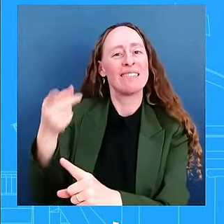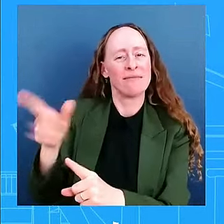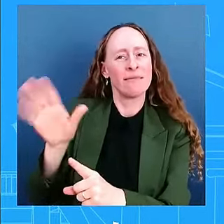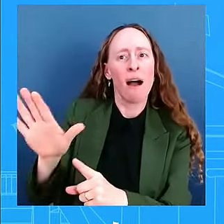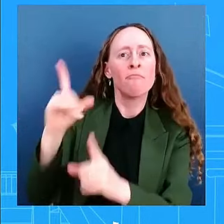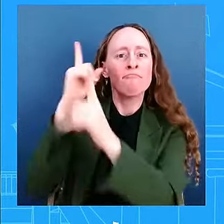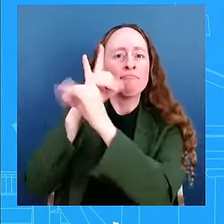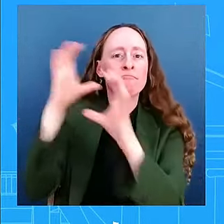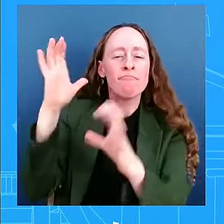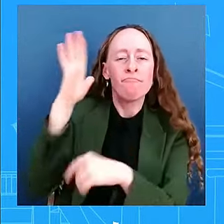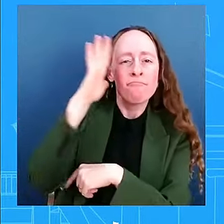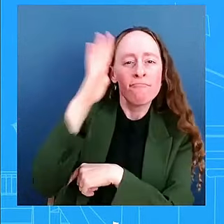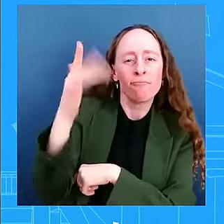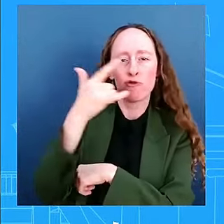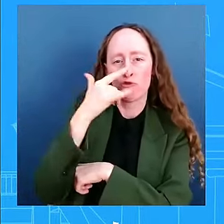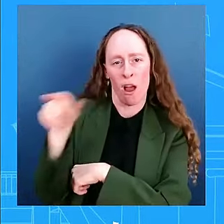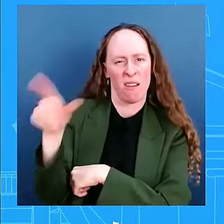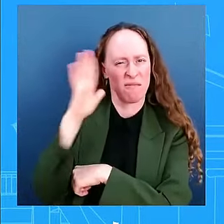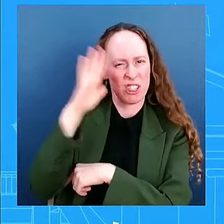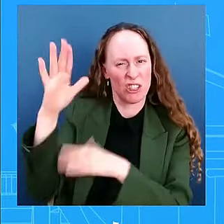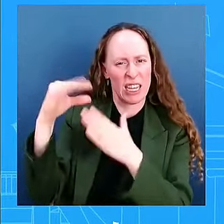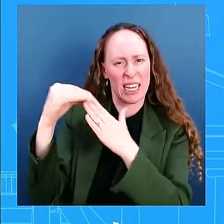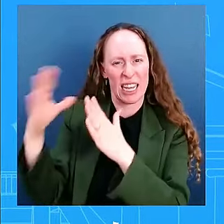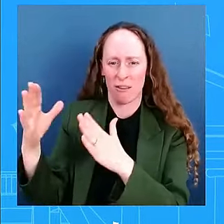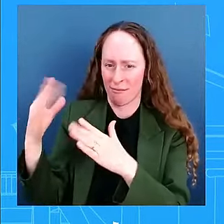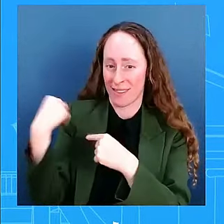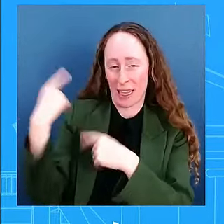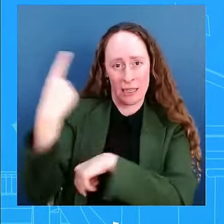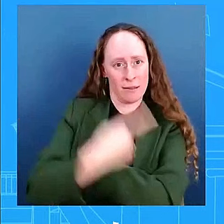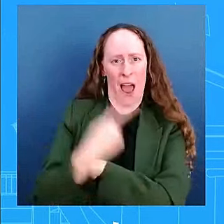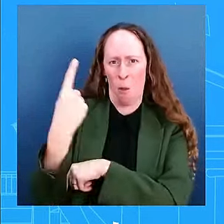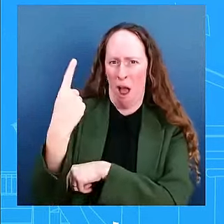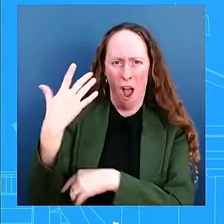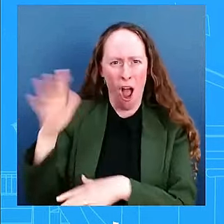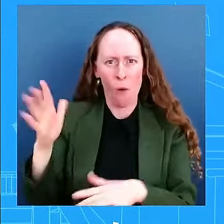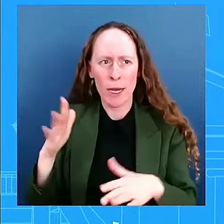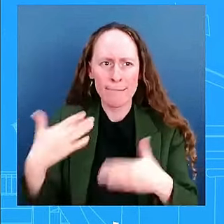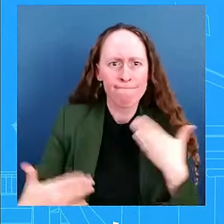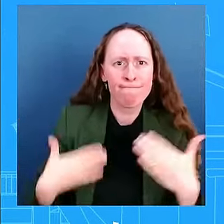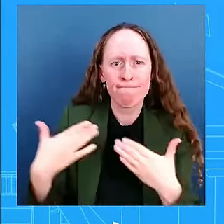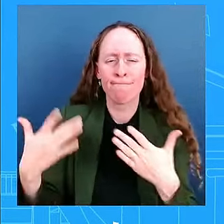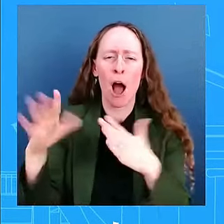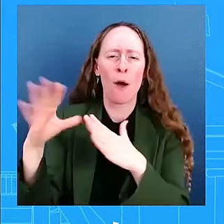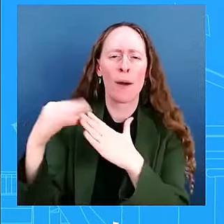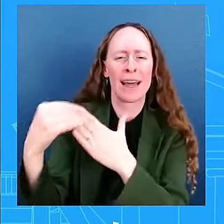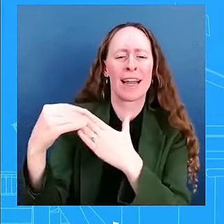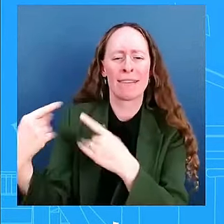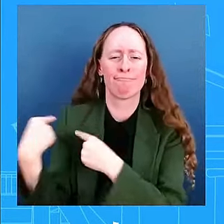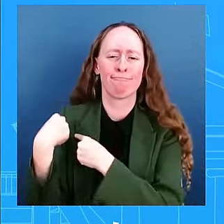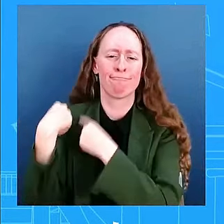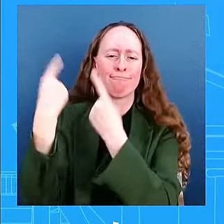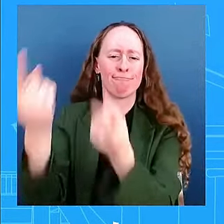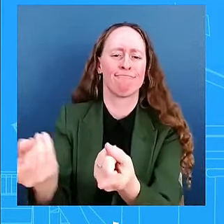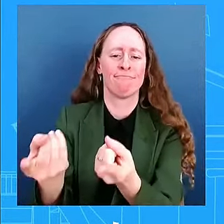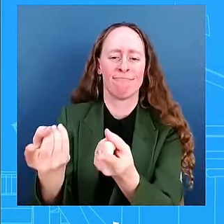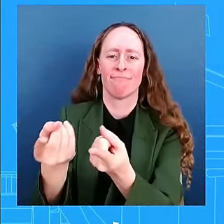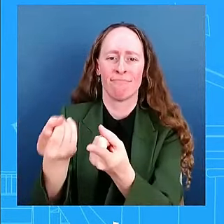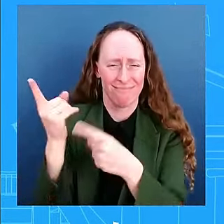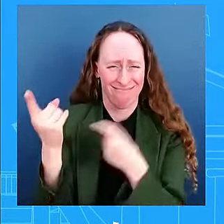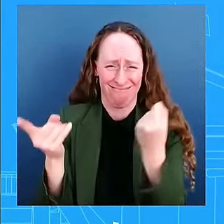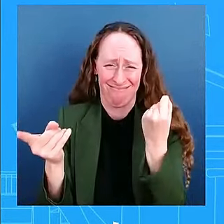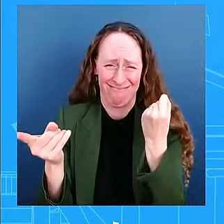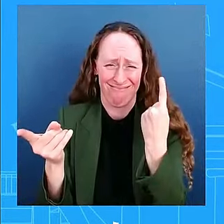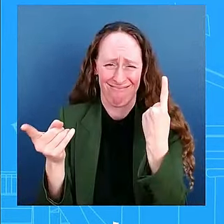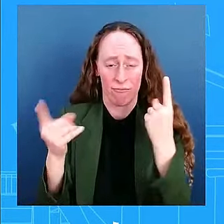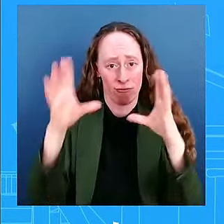from day one on day one. And and he understands how this all works. Right. He said this yesterday as well. He was loyal to